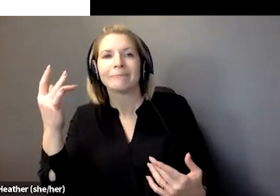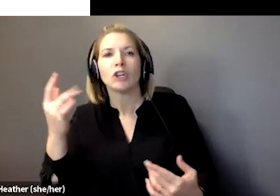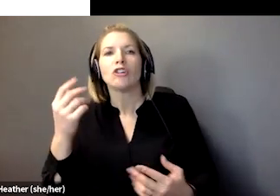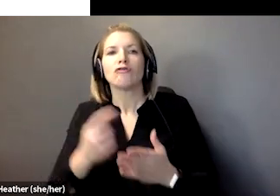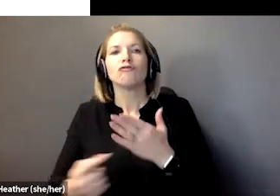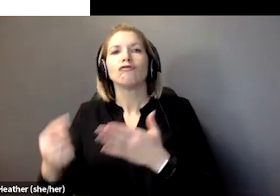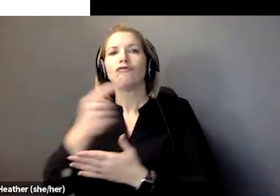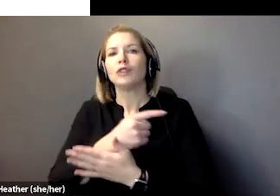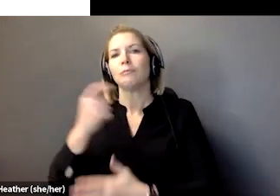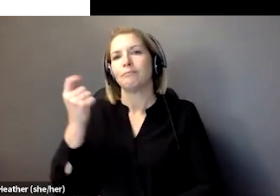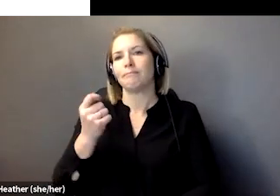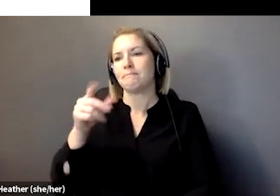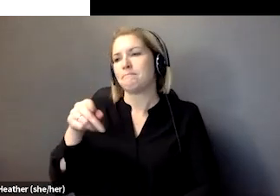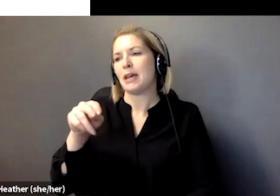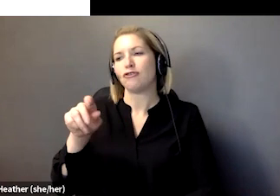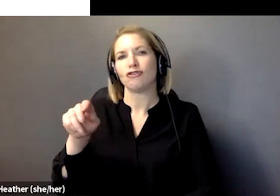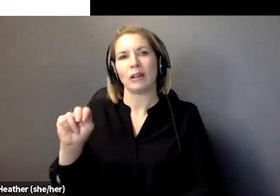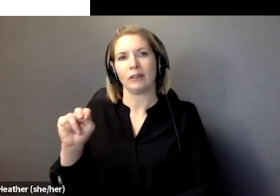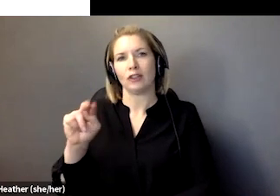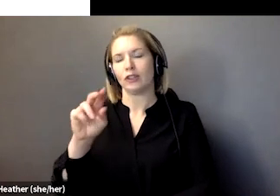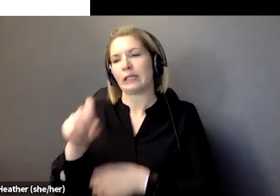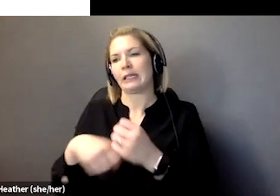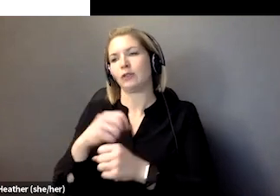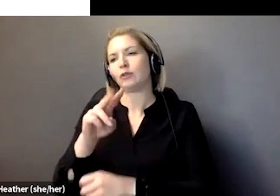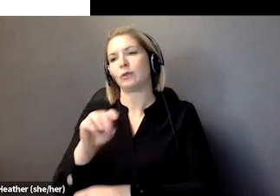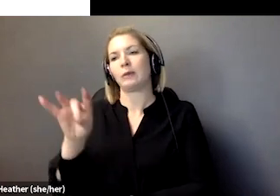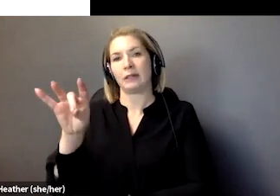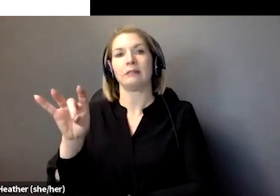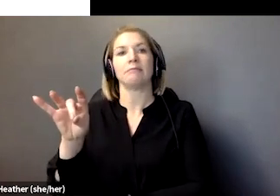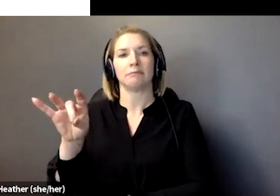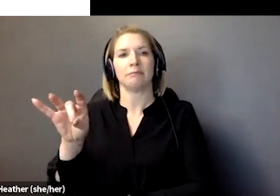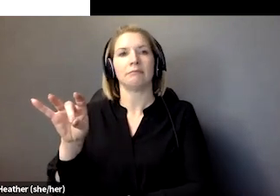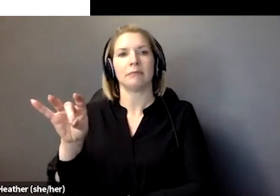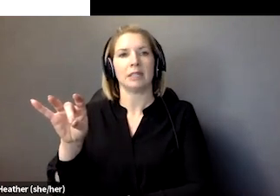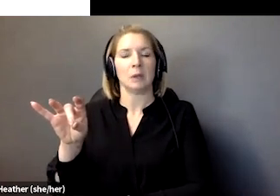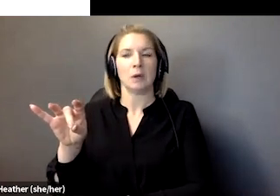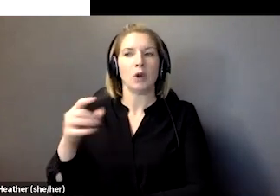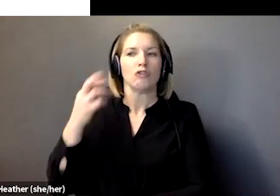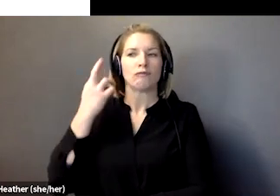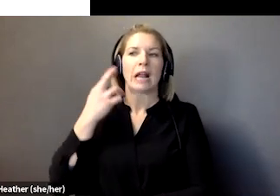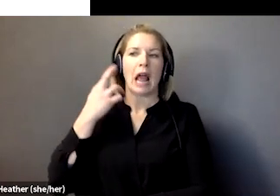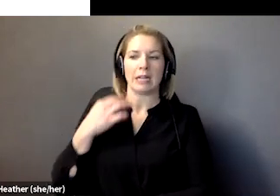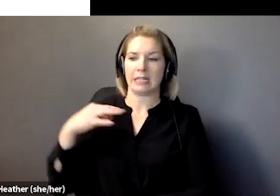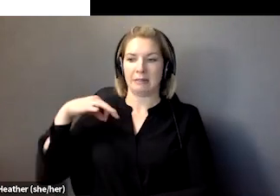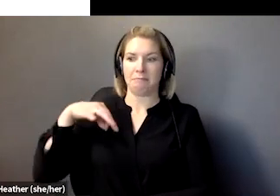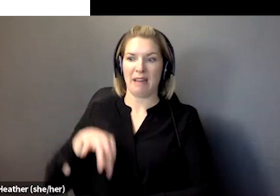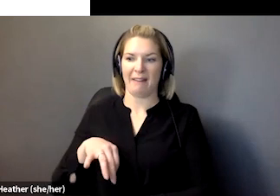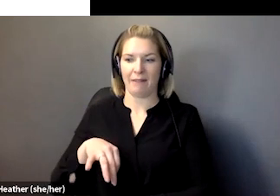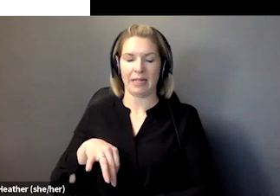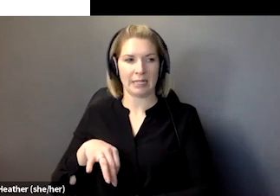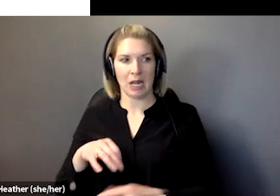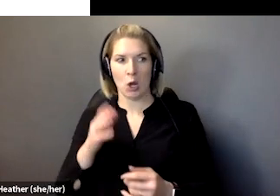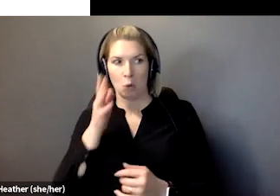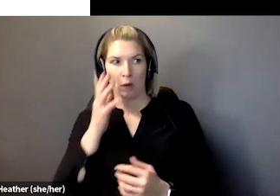2008, that pensions and benefits are insufficient to meet the lifetime needs of people with